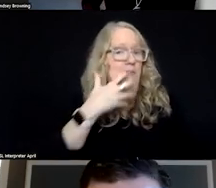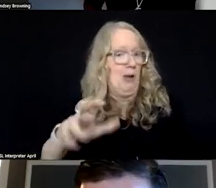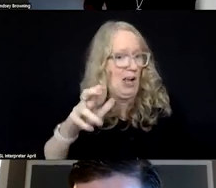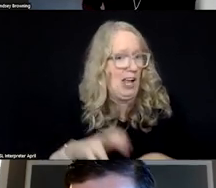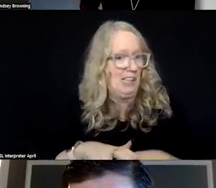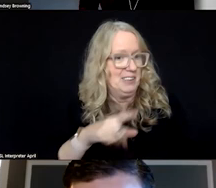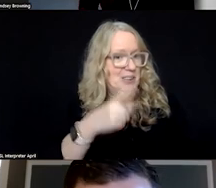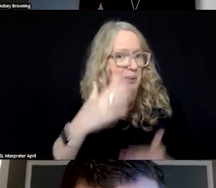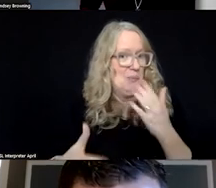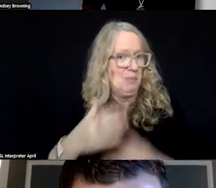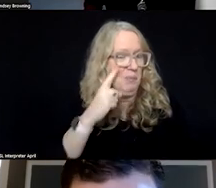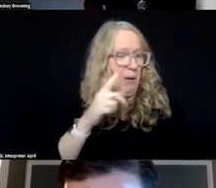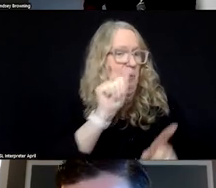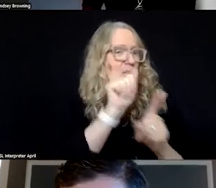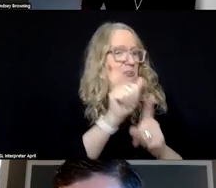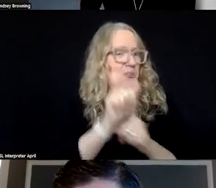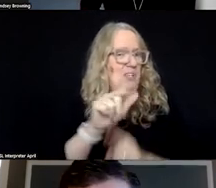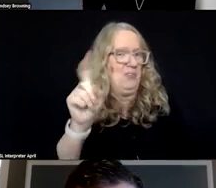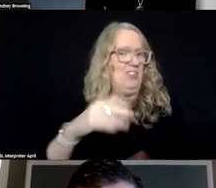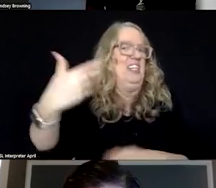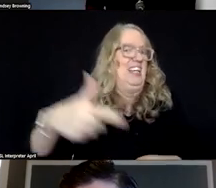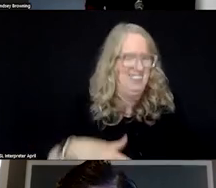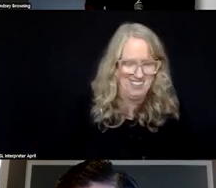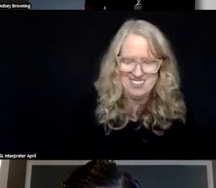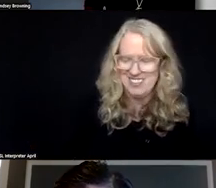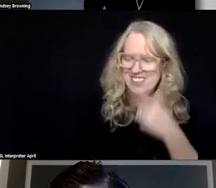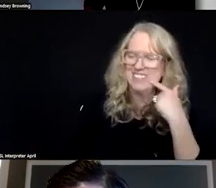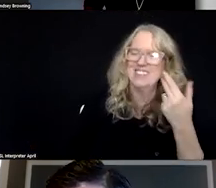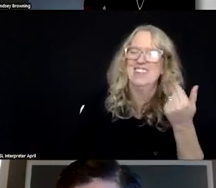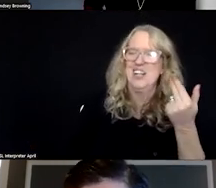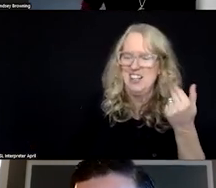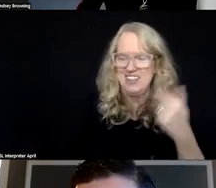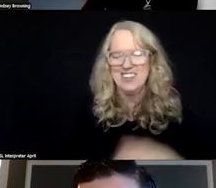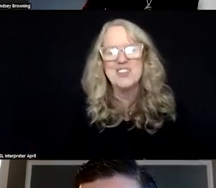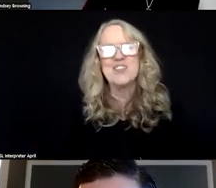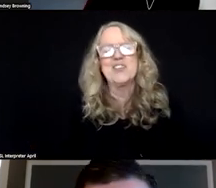It's probably going to throw you a trick question, but I really appreciate you doing well.